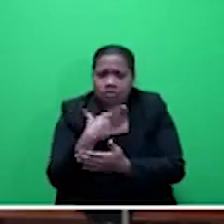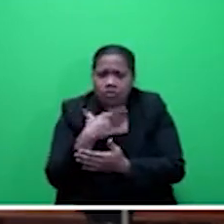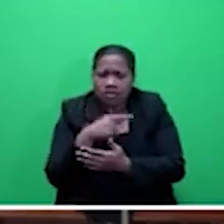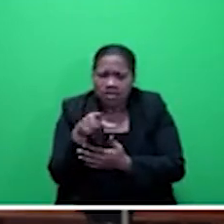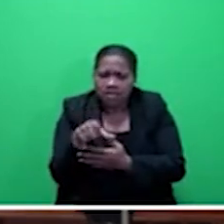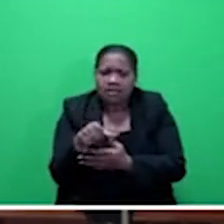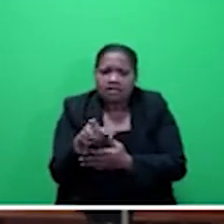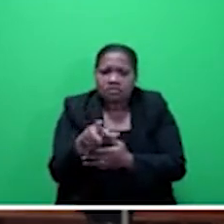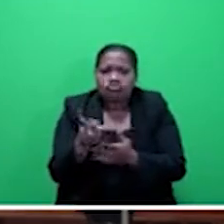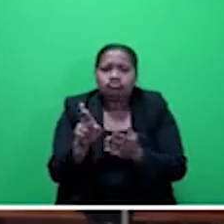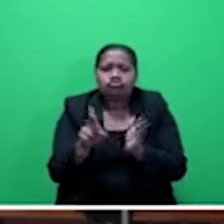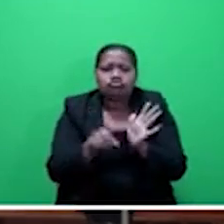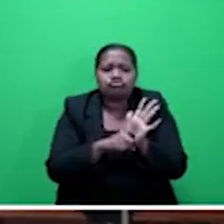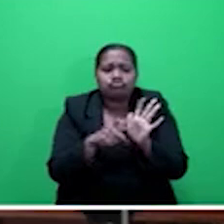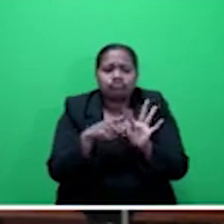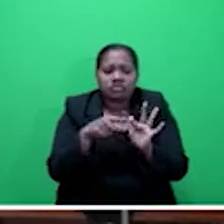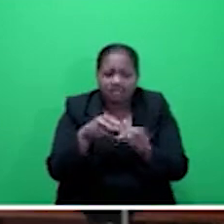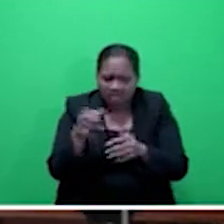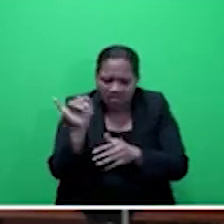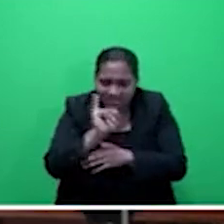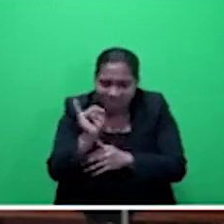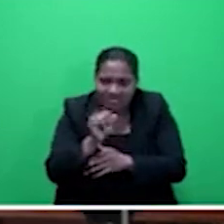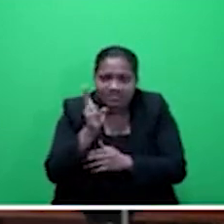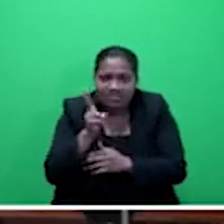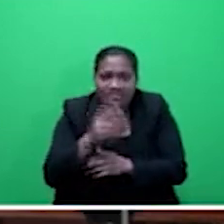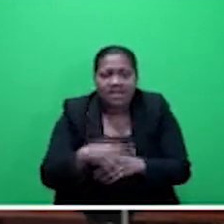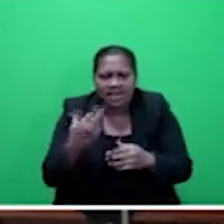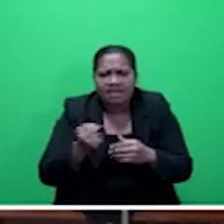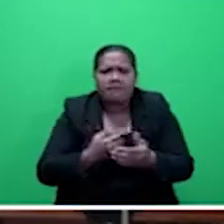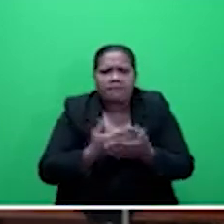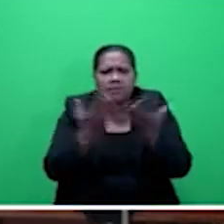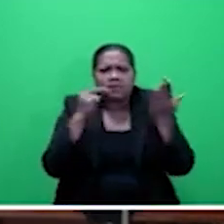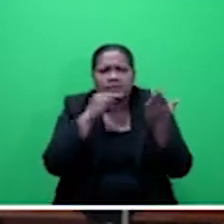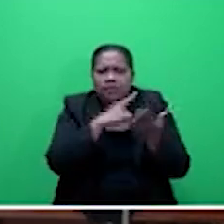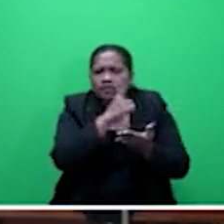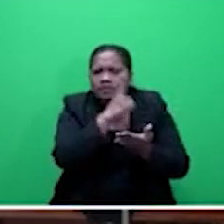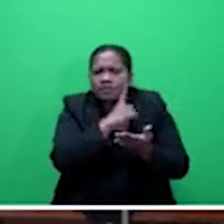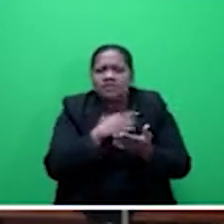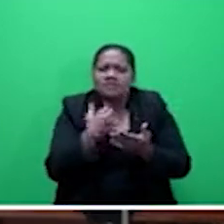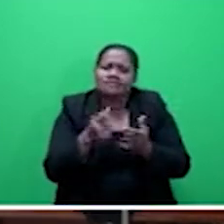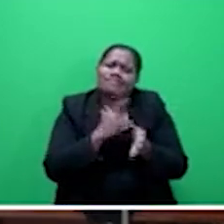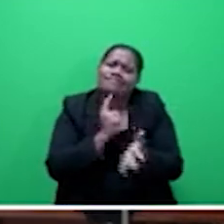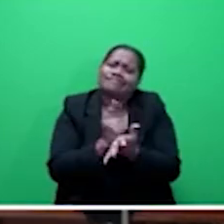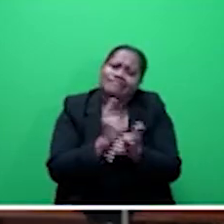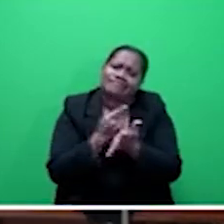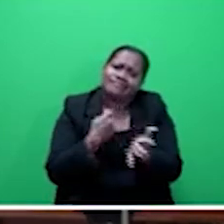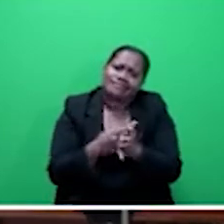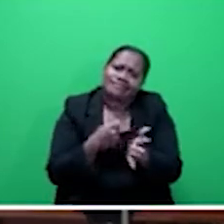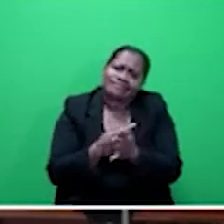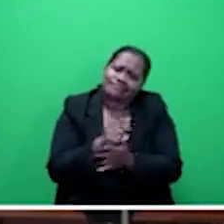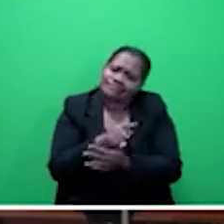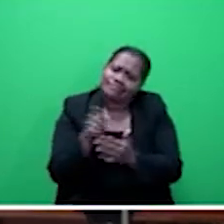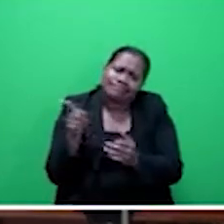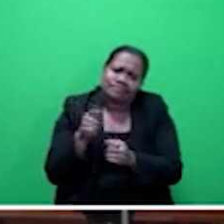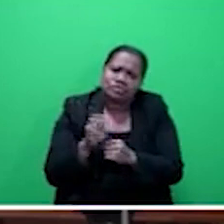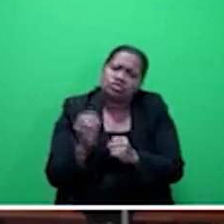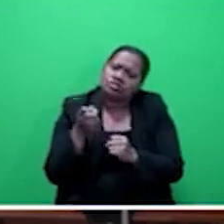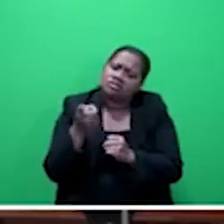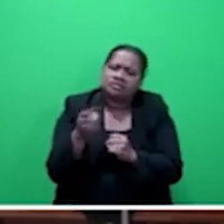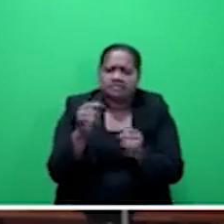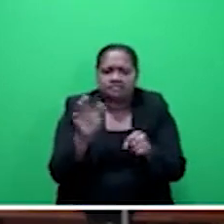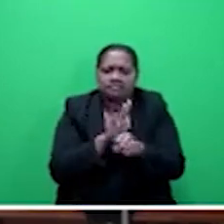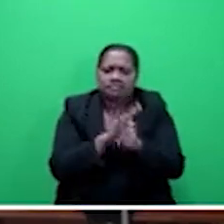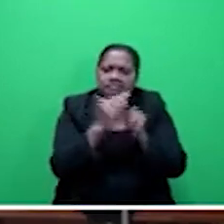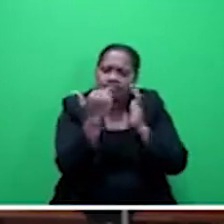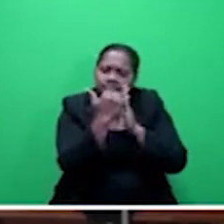sit offshore. They are the big boys and girls with lots of money. And they are the ones that actually set the agenda. In the same